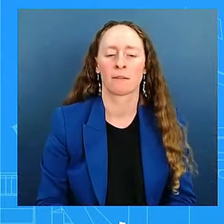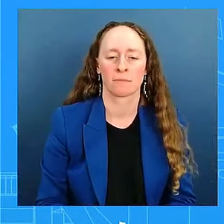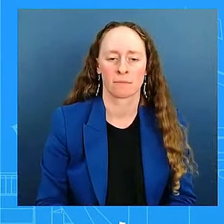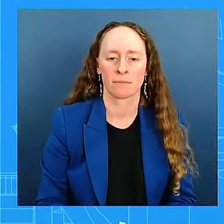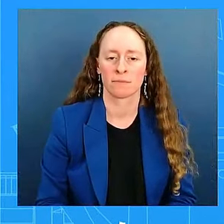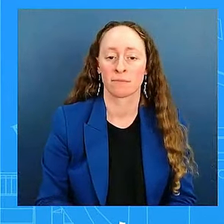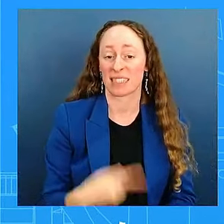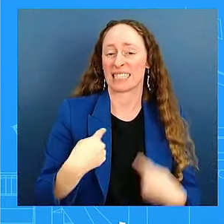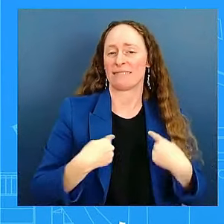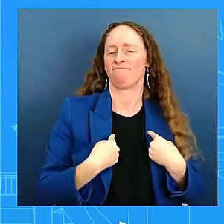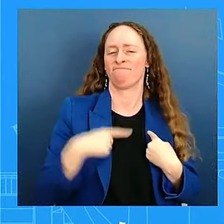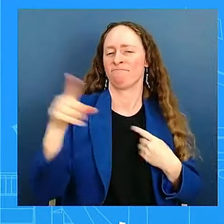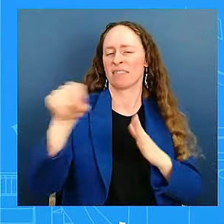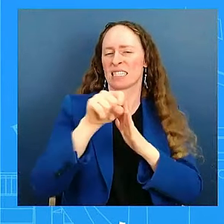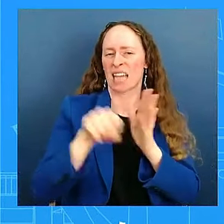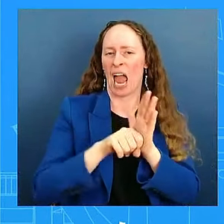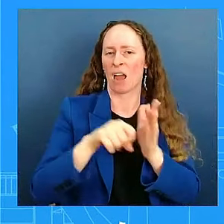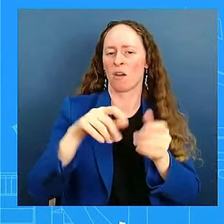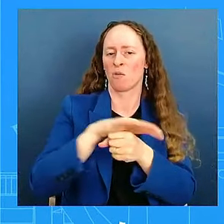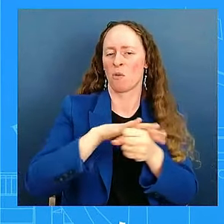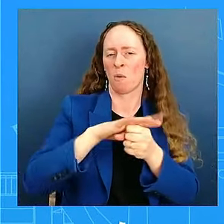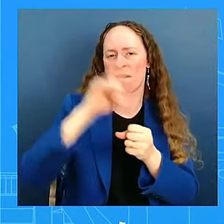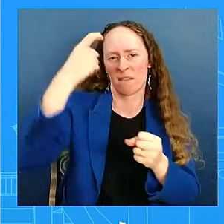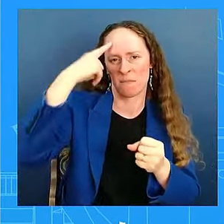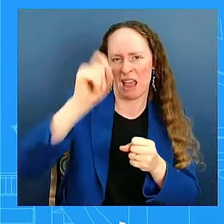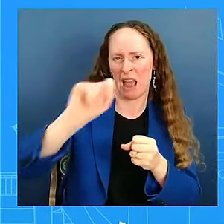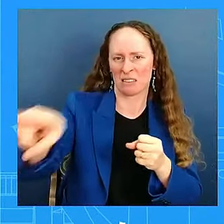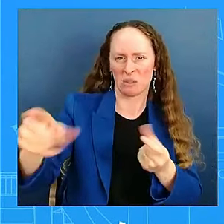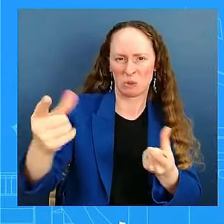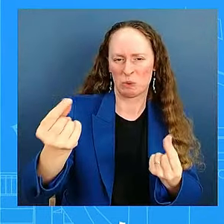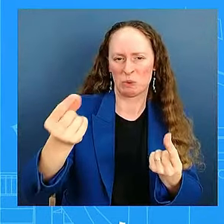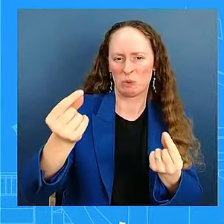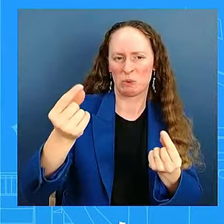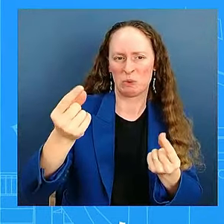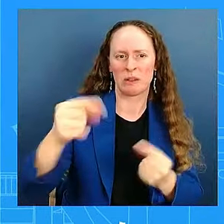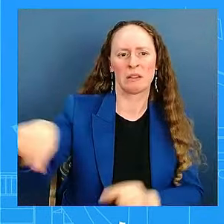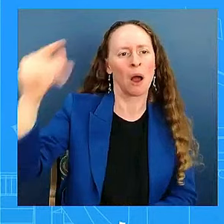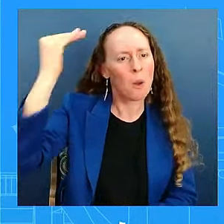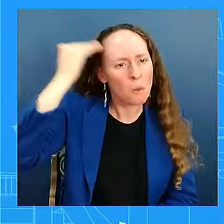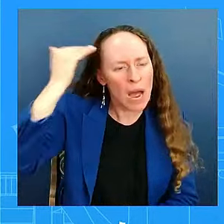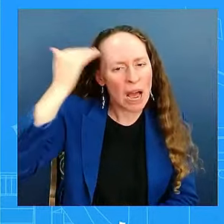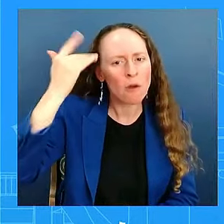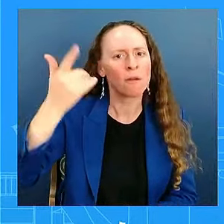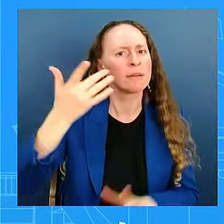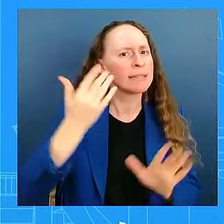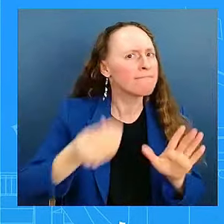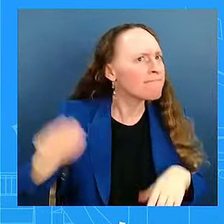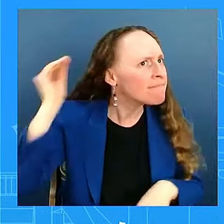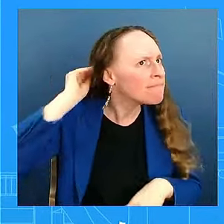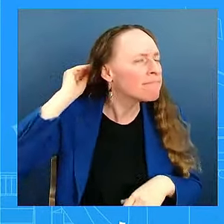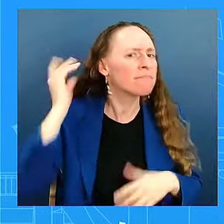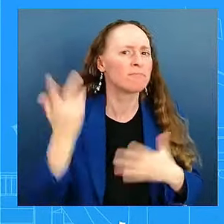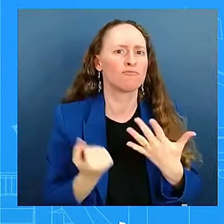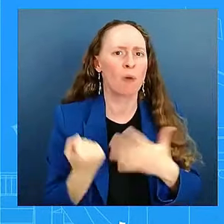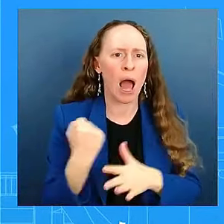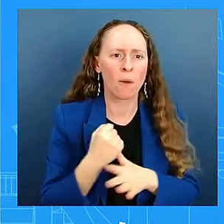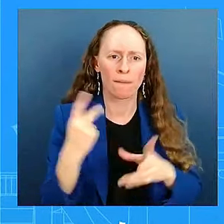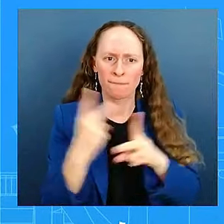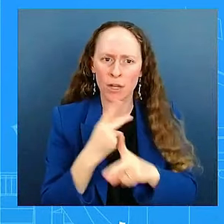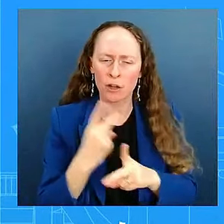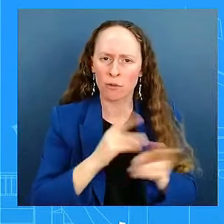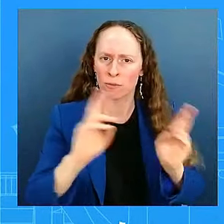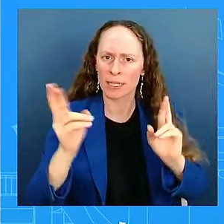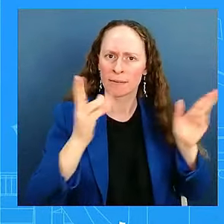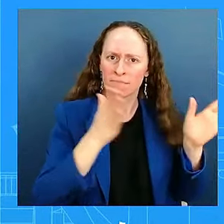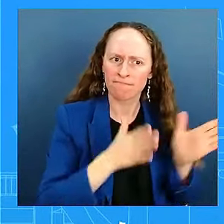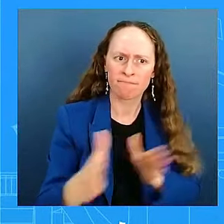have that top of mind, and we are going to be able to make sure they are going to be able to make sure that people have the ability to exercise